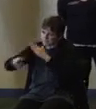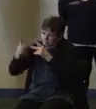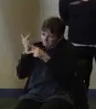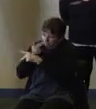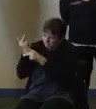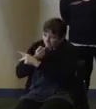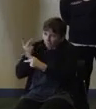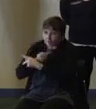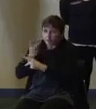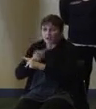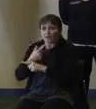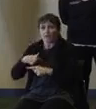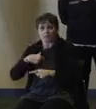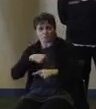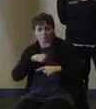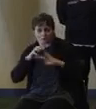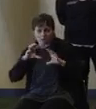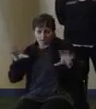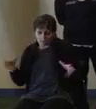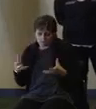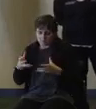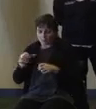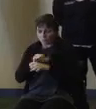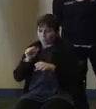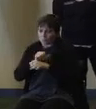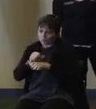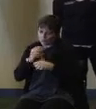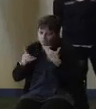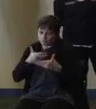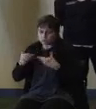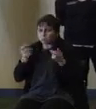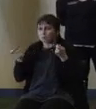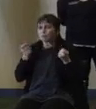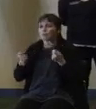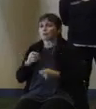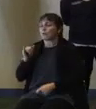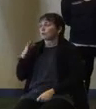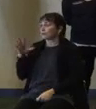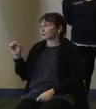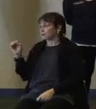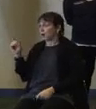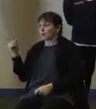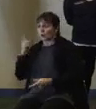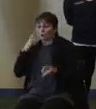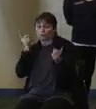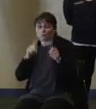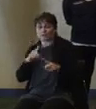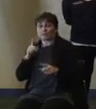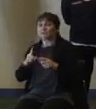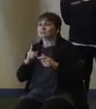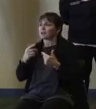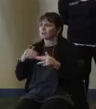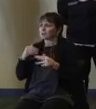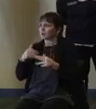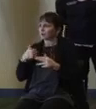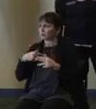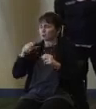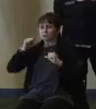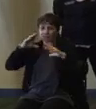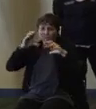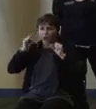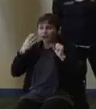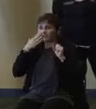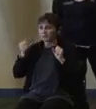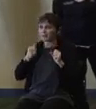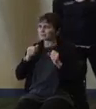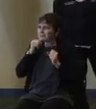the parameters of this. Joe would be the first one to say this. think the big positive surprise is the lack of more power outages. Now,